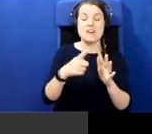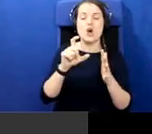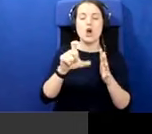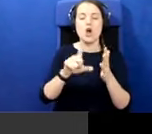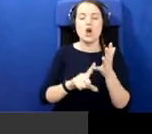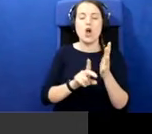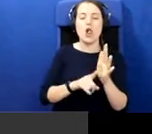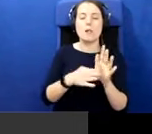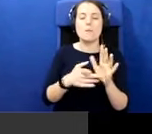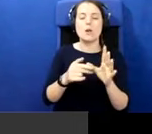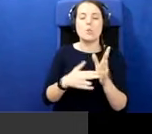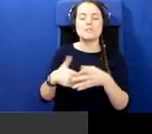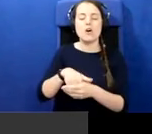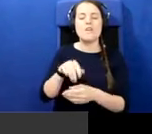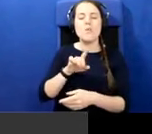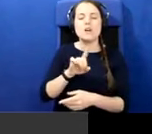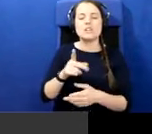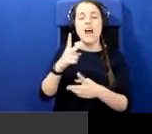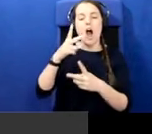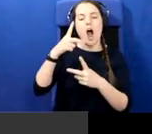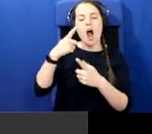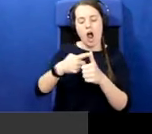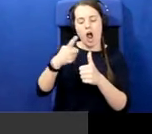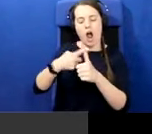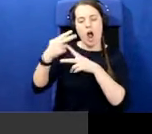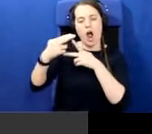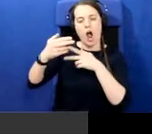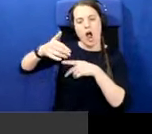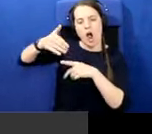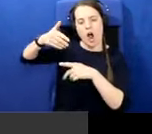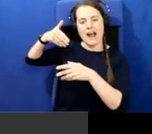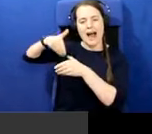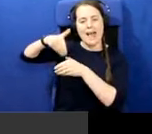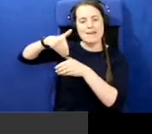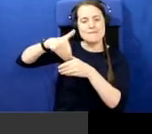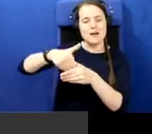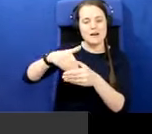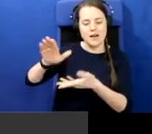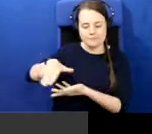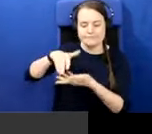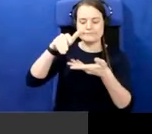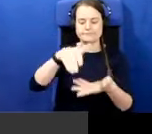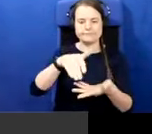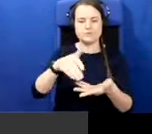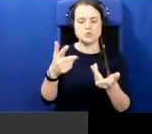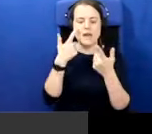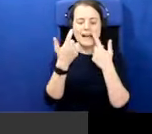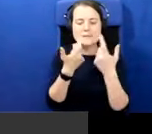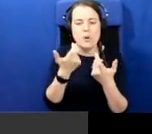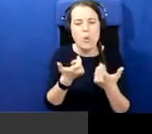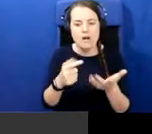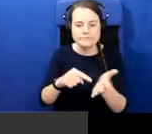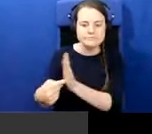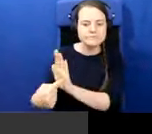the archival record out for people to explore, um, and a people in the